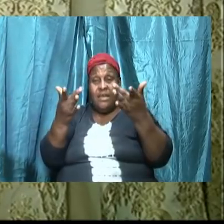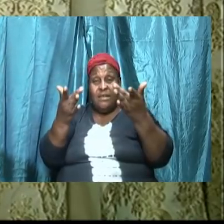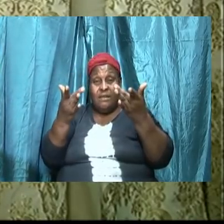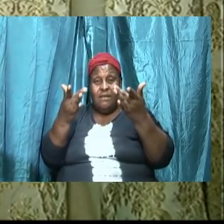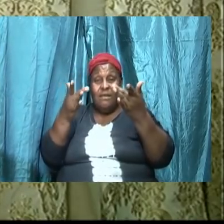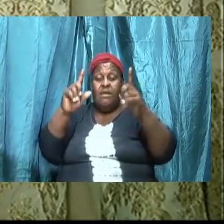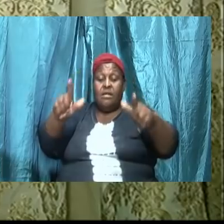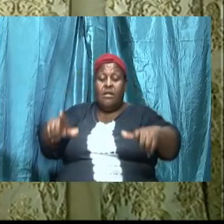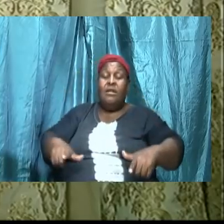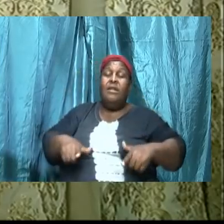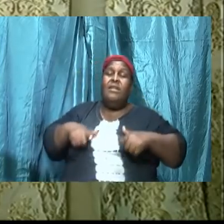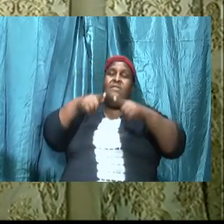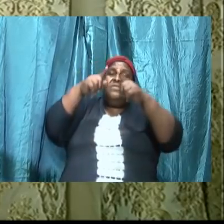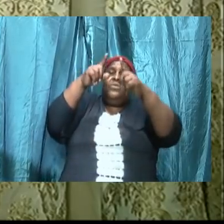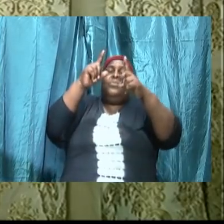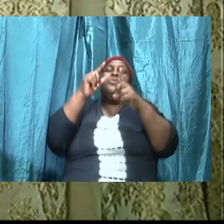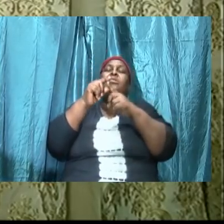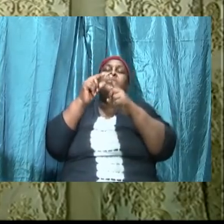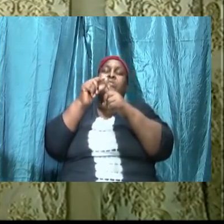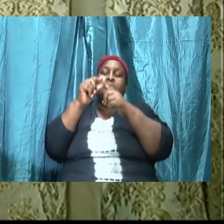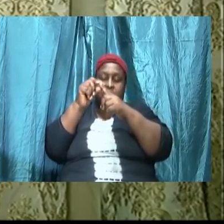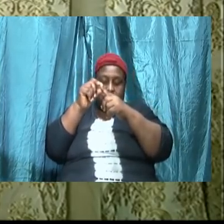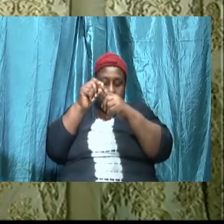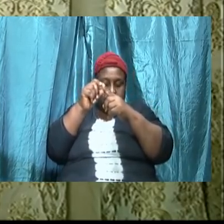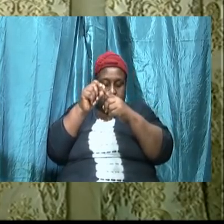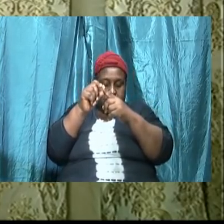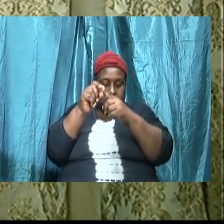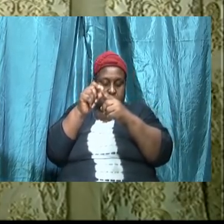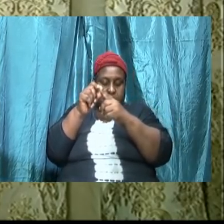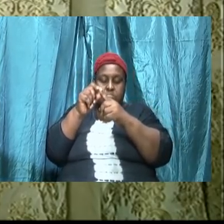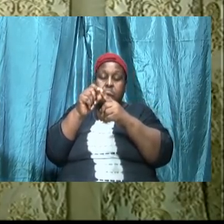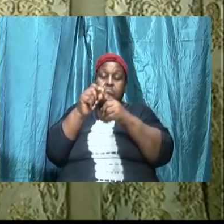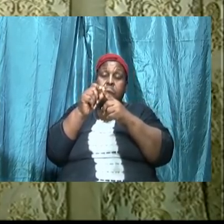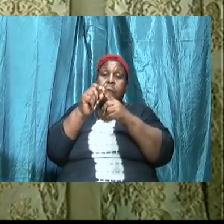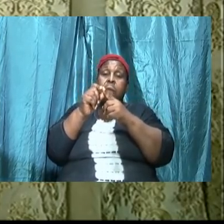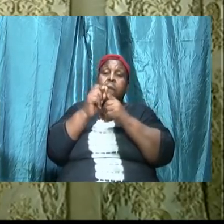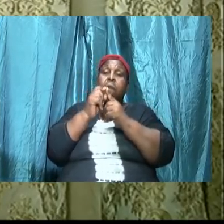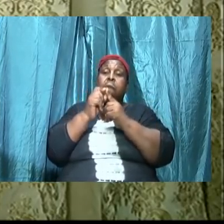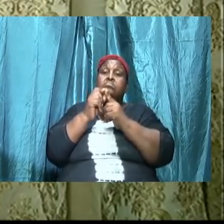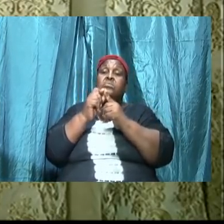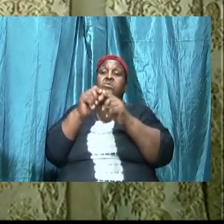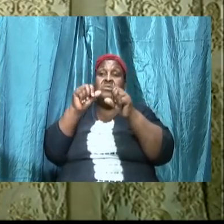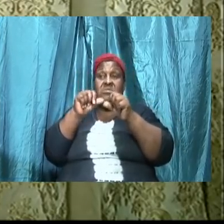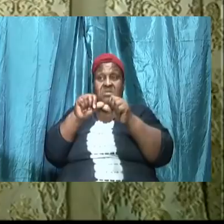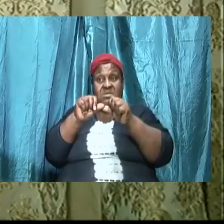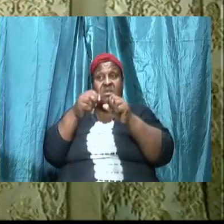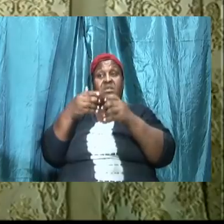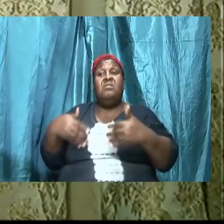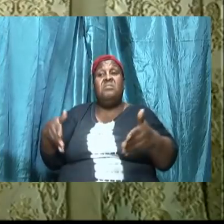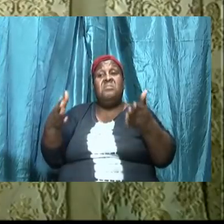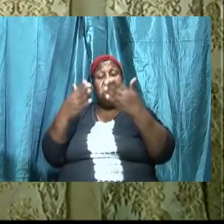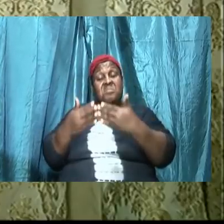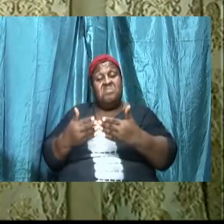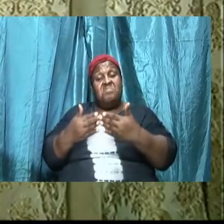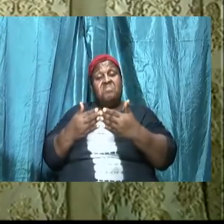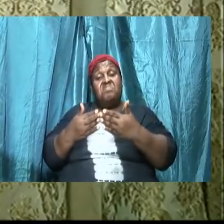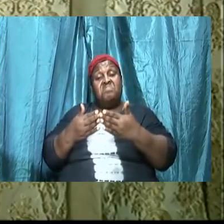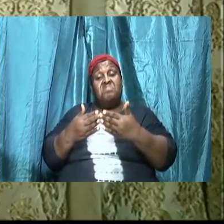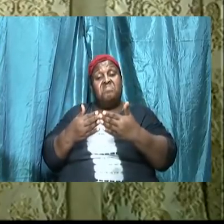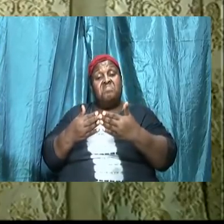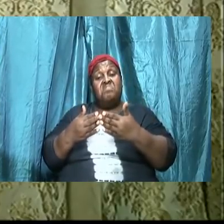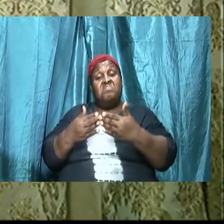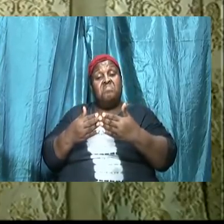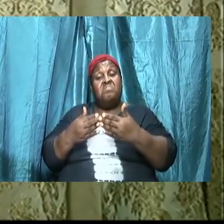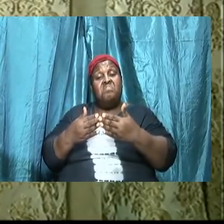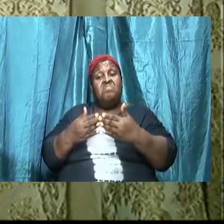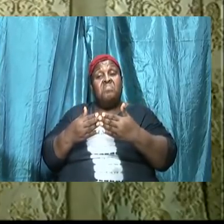we're coming down to the practical things we're building up so we're going to stay here we're to stick it out because I'm coming down to some